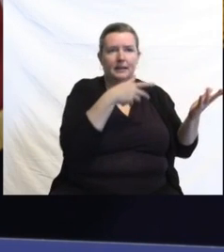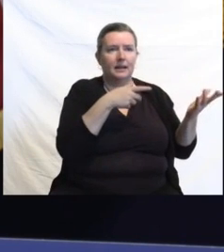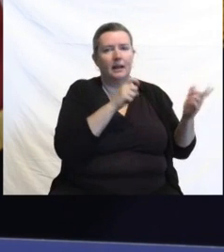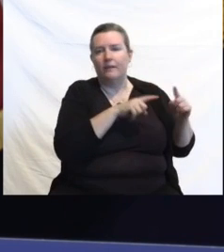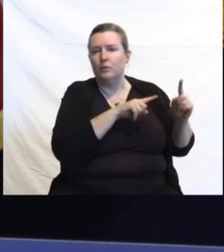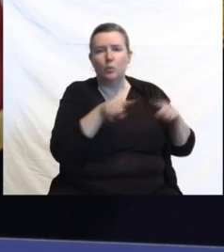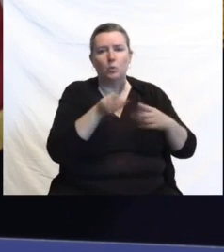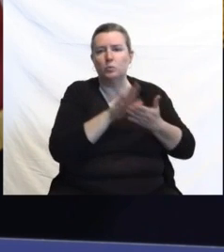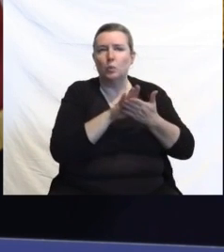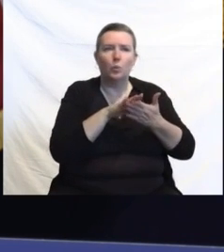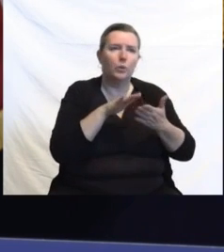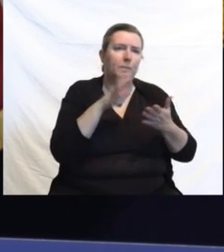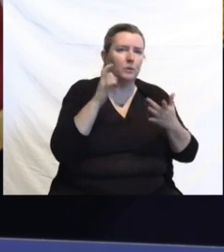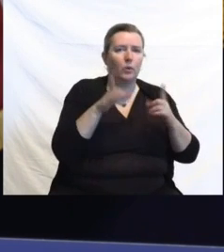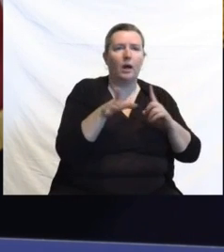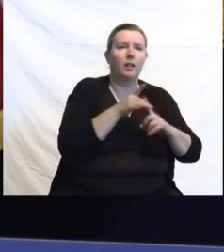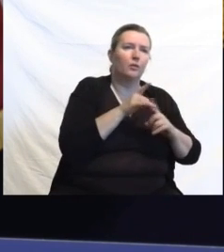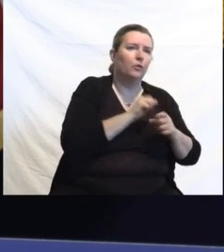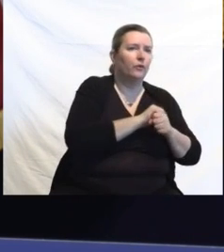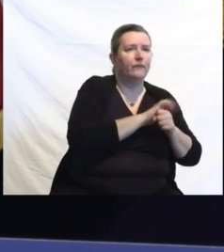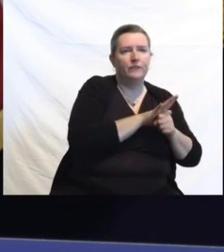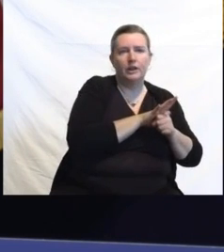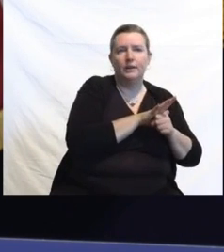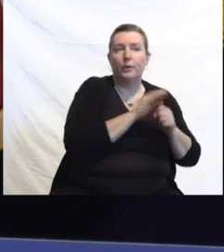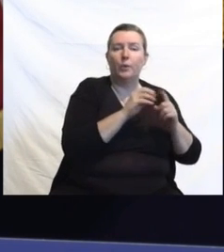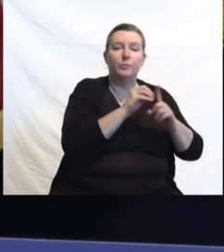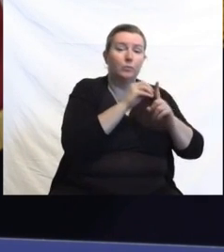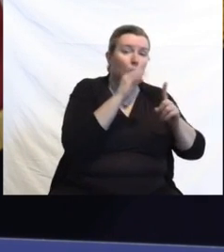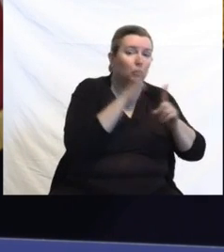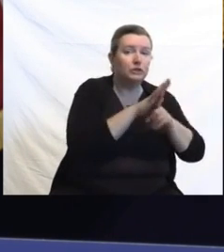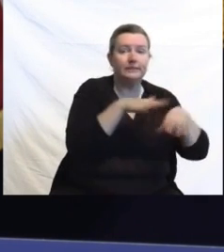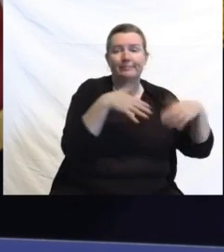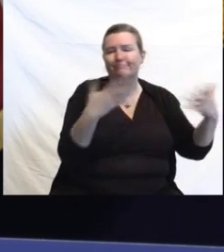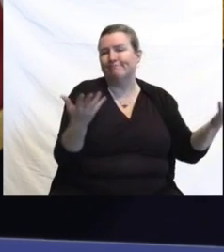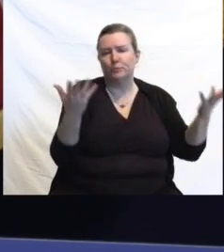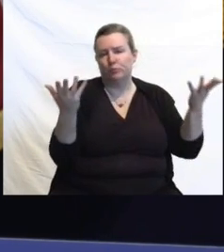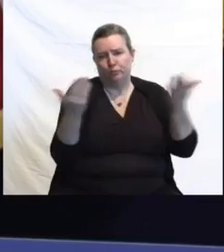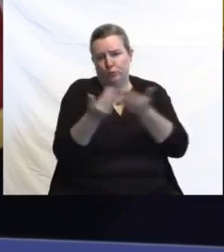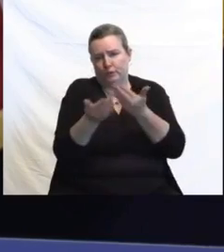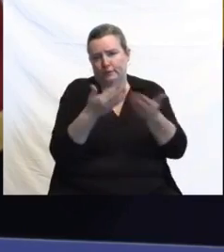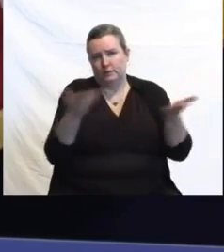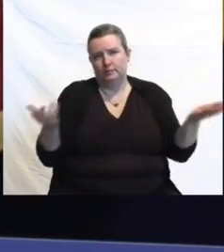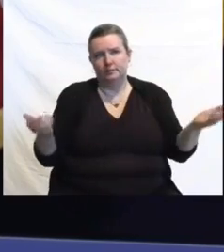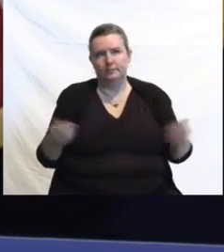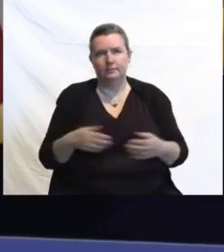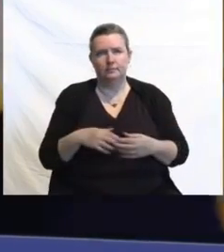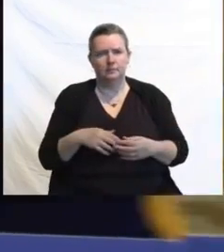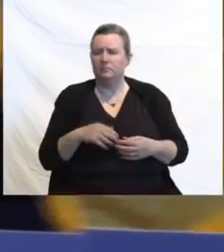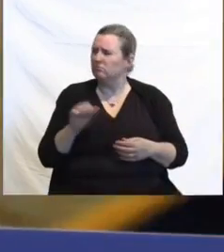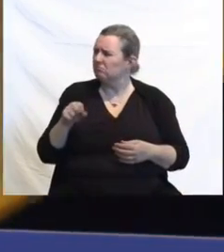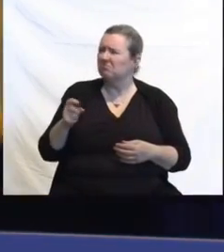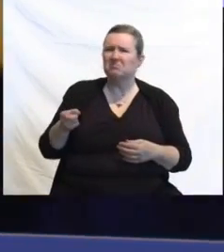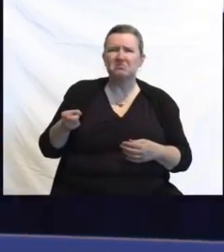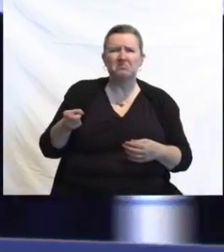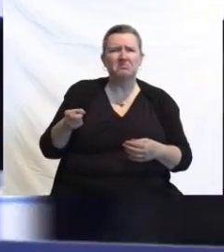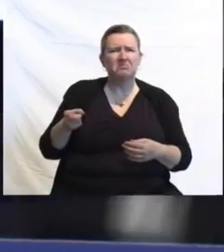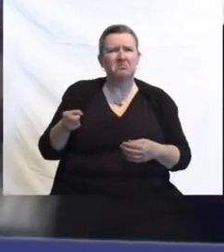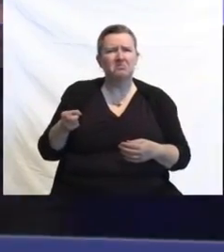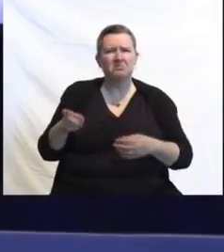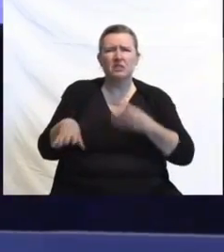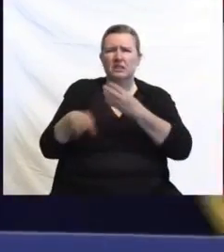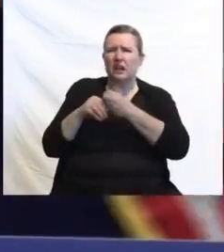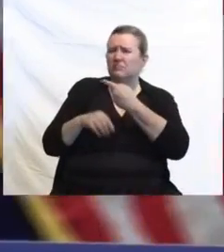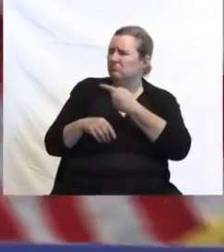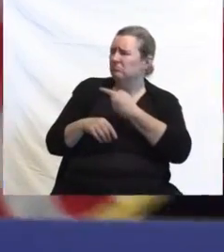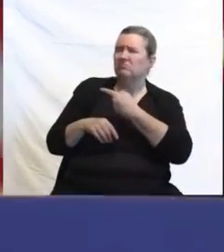reporting or that we're picking up from the school testing itself. And again, we're sort of, Judy, you should weigh in with anything on this